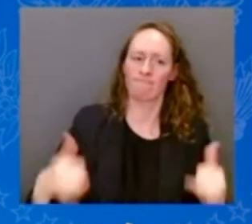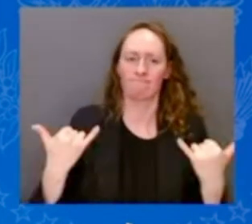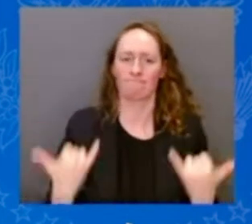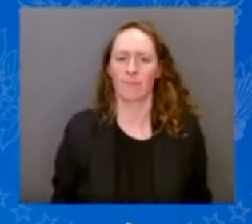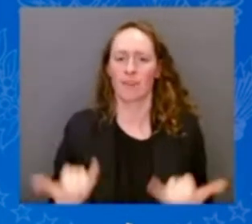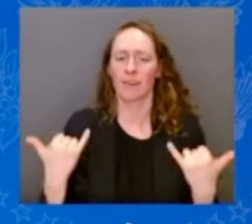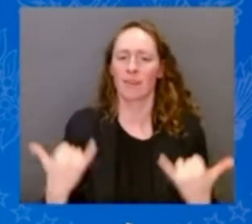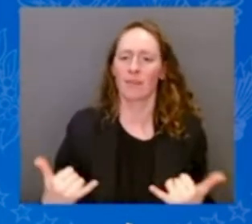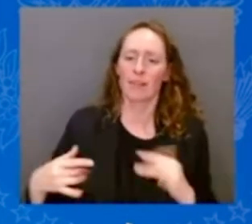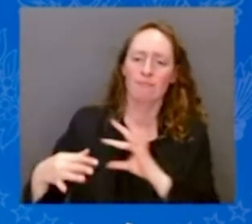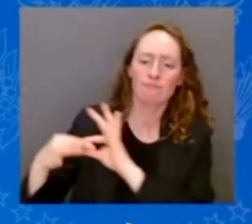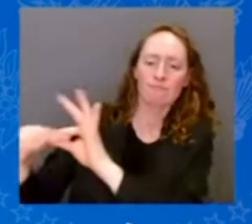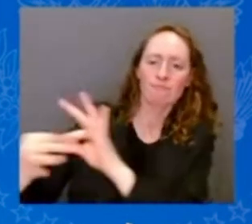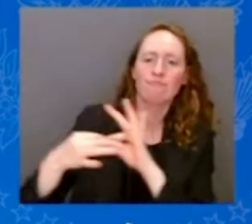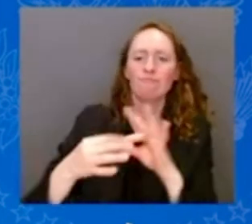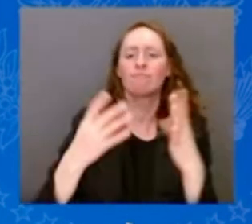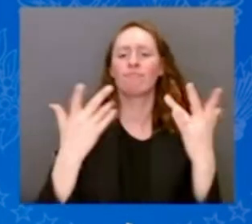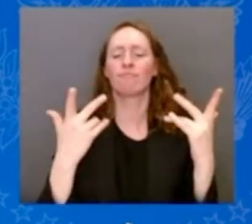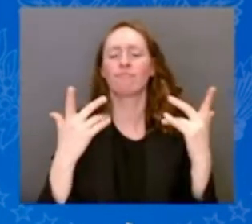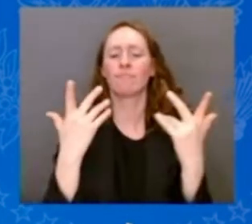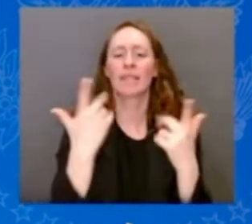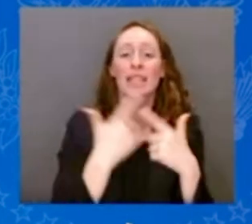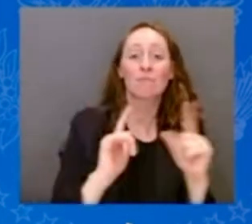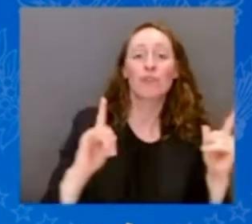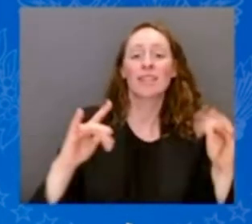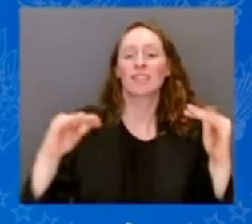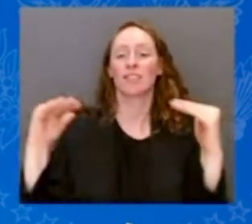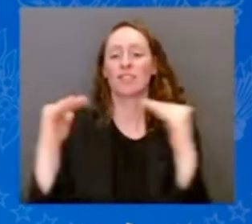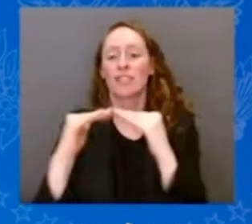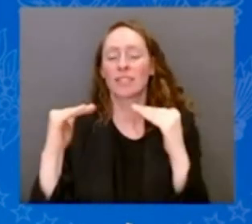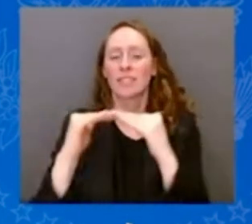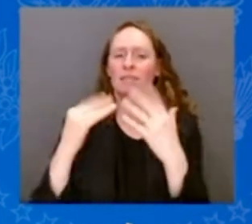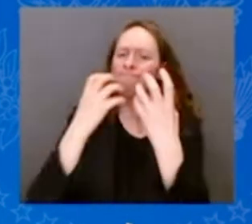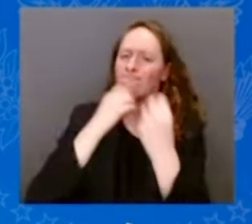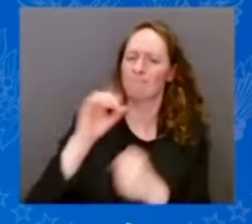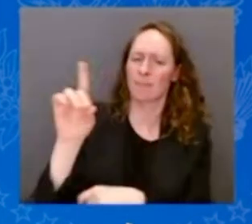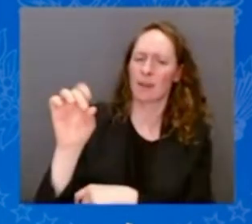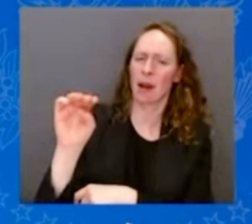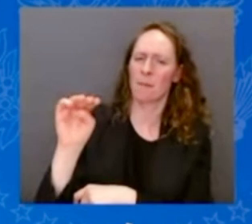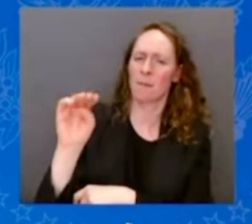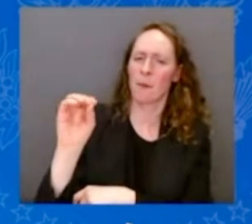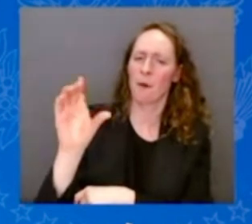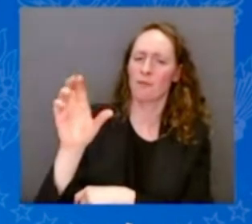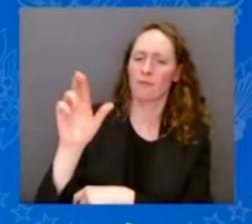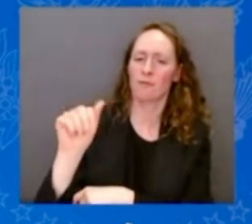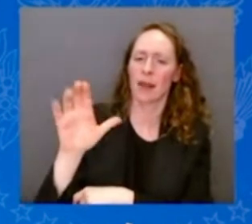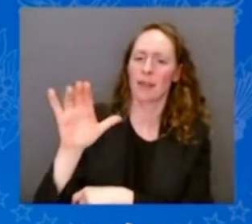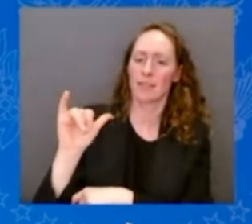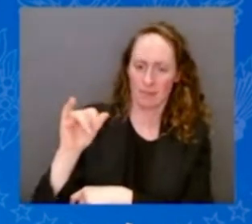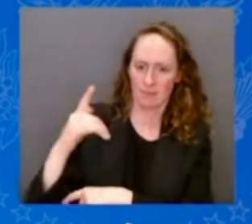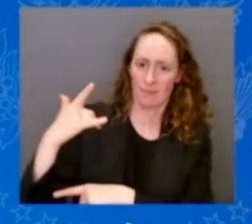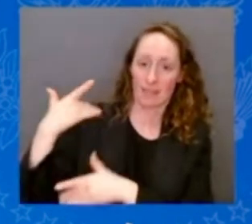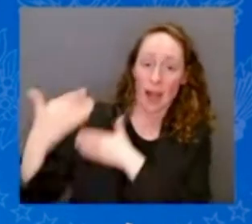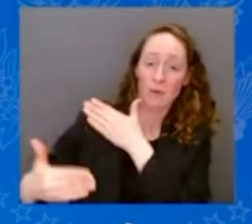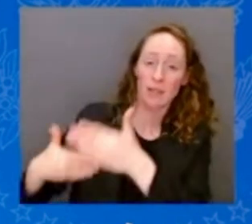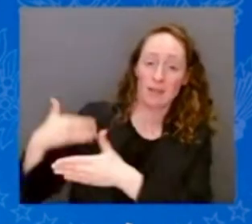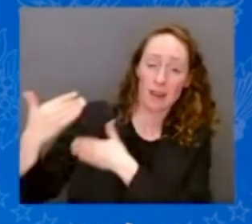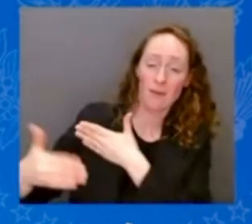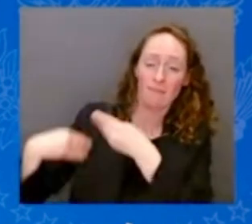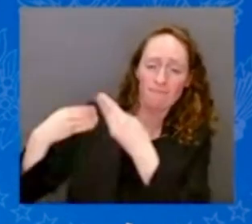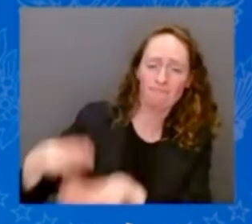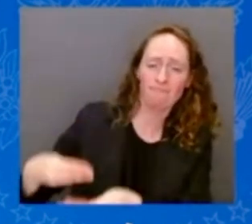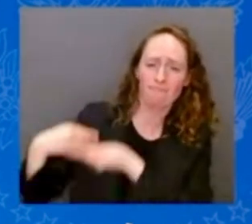And democracy. Throughout our shared history, every generation has to step up and protect those values against